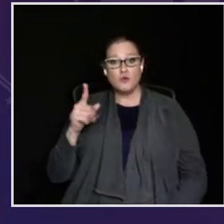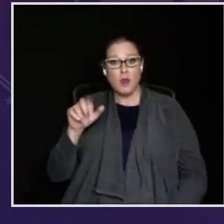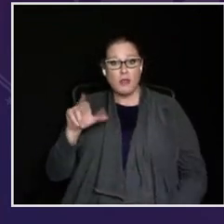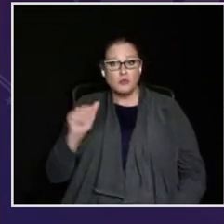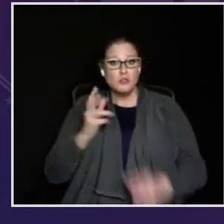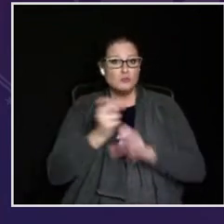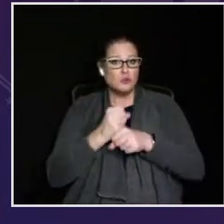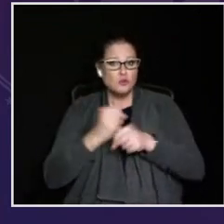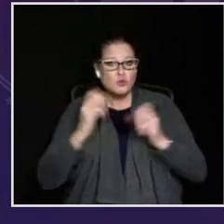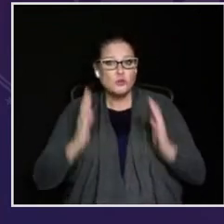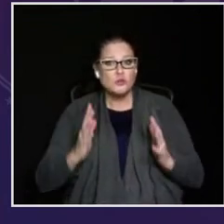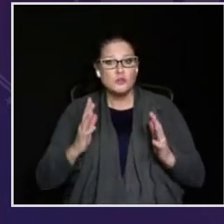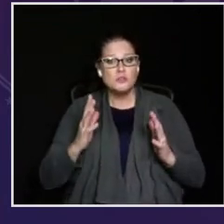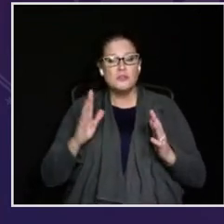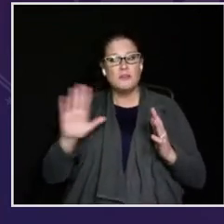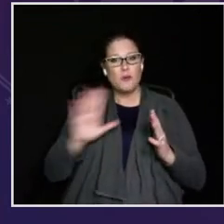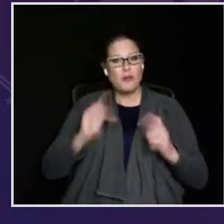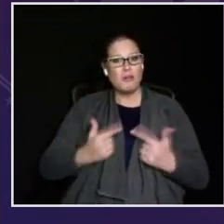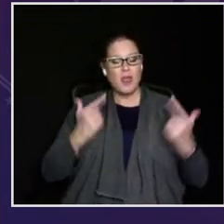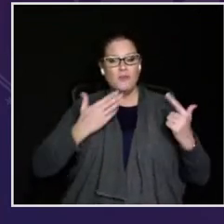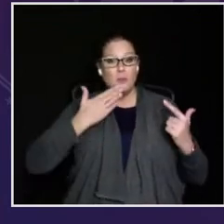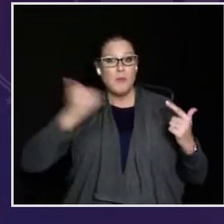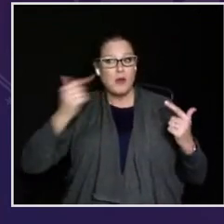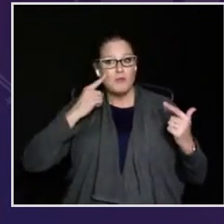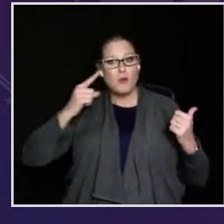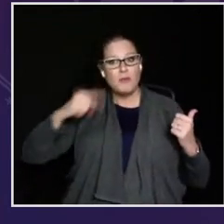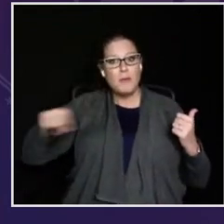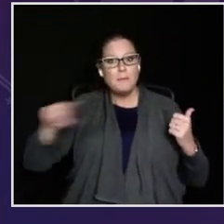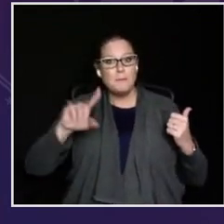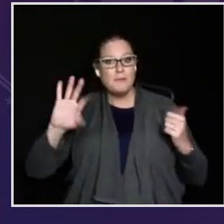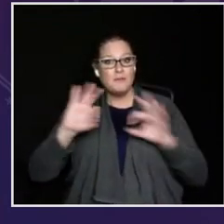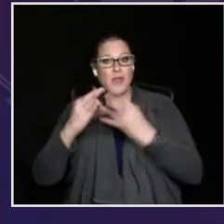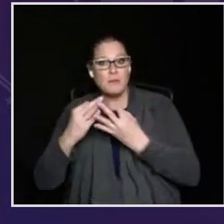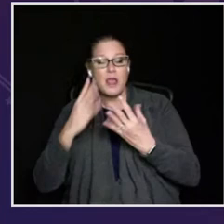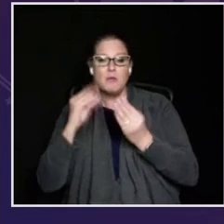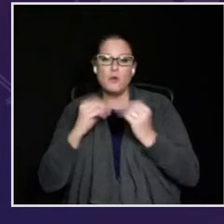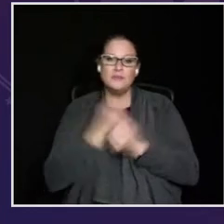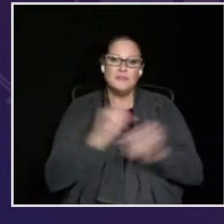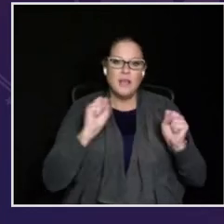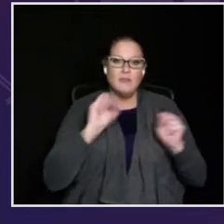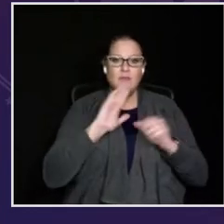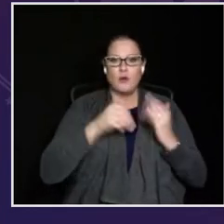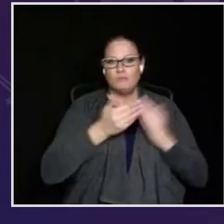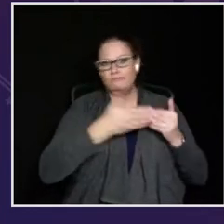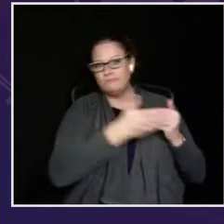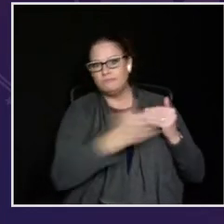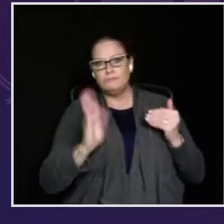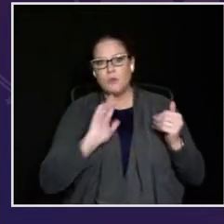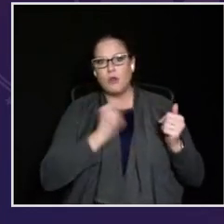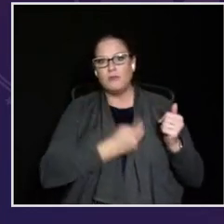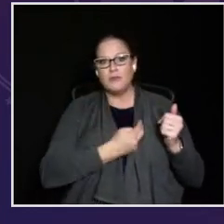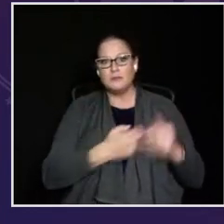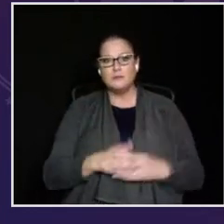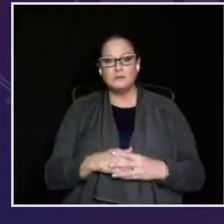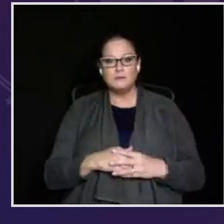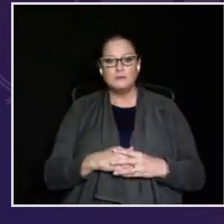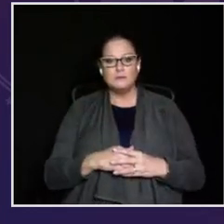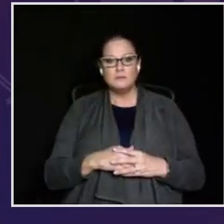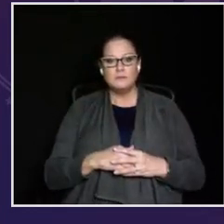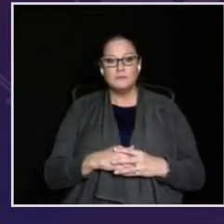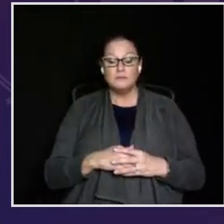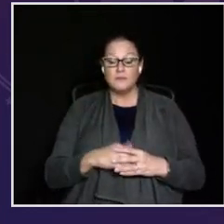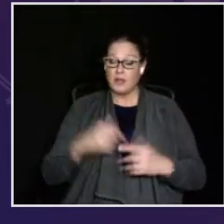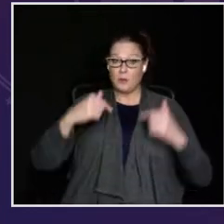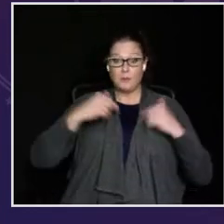family forest owners, for farmers, ranchers, and producers that helps to make life better and richer for them and safer